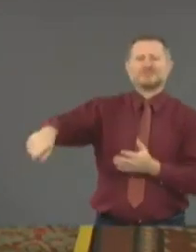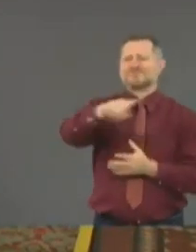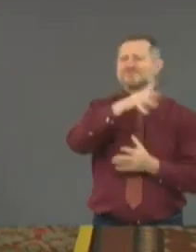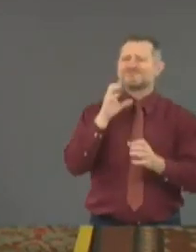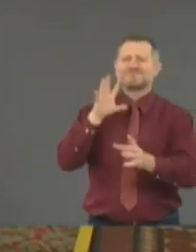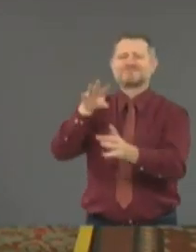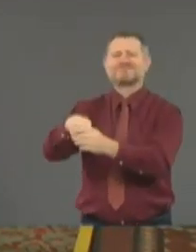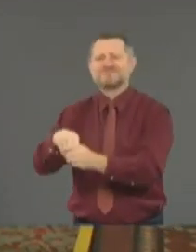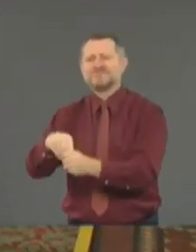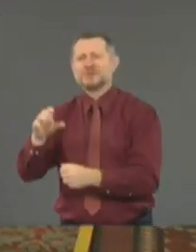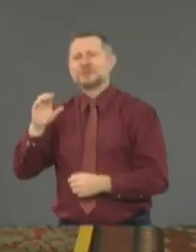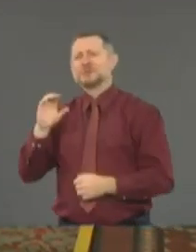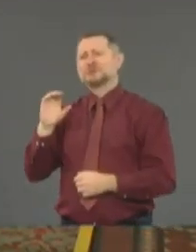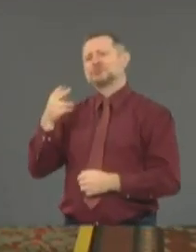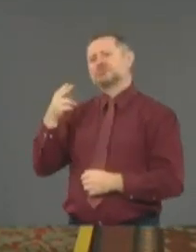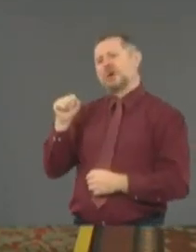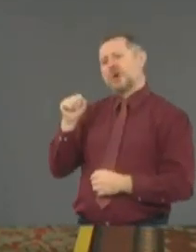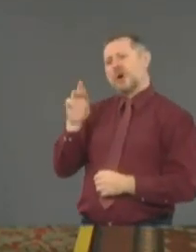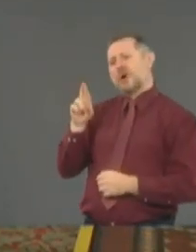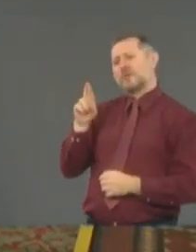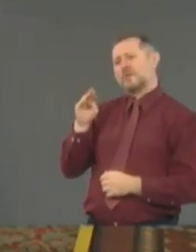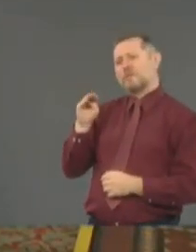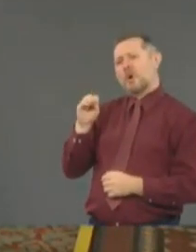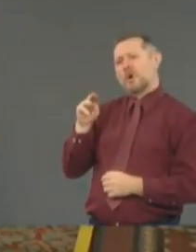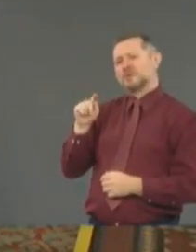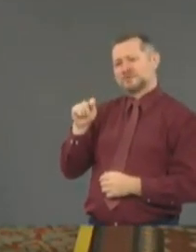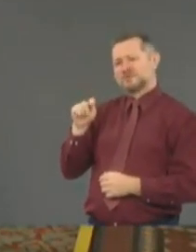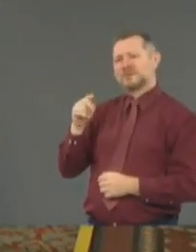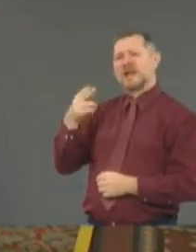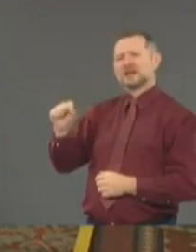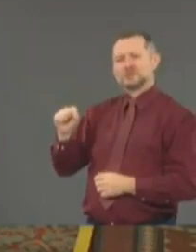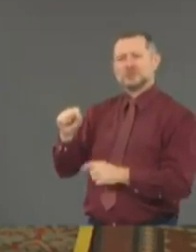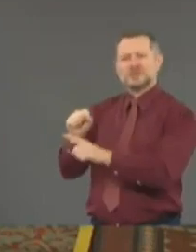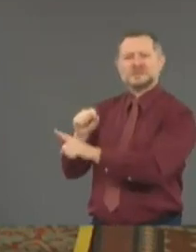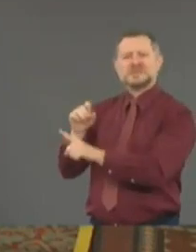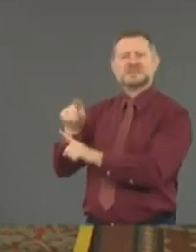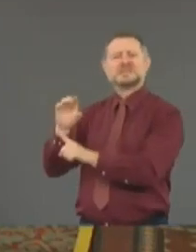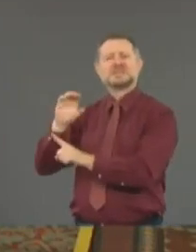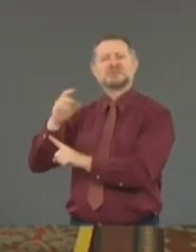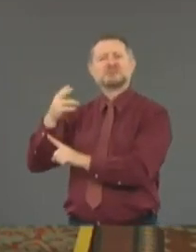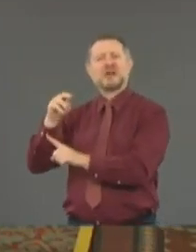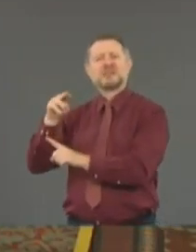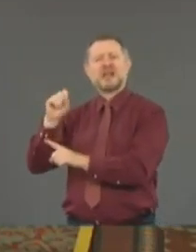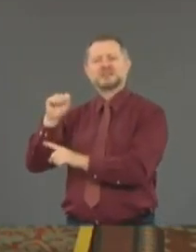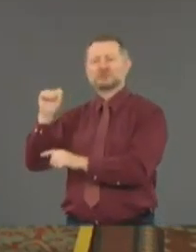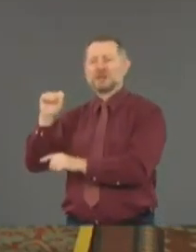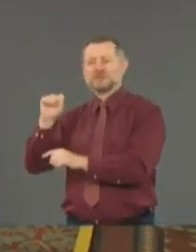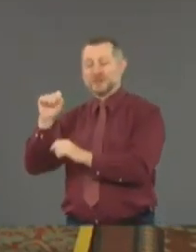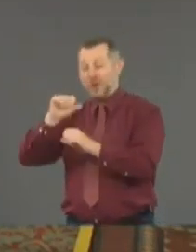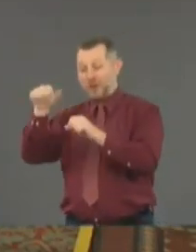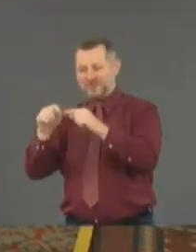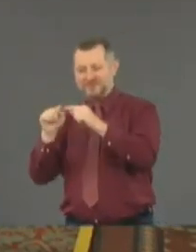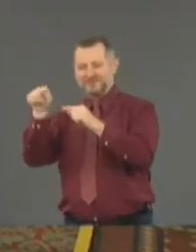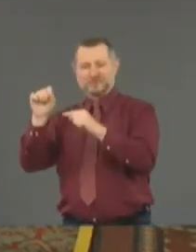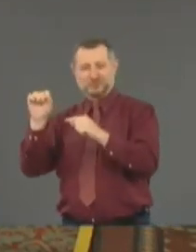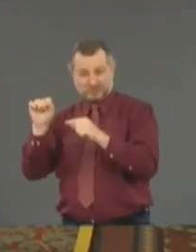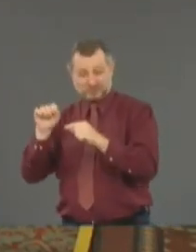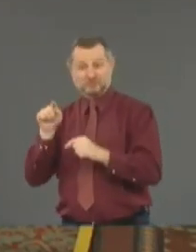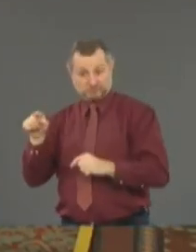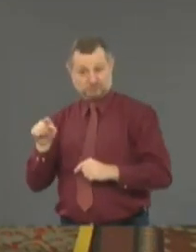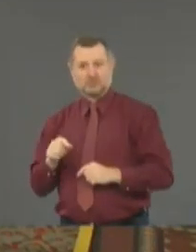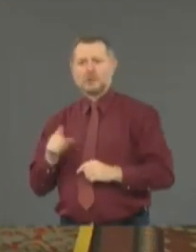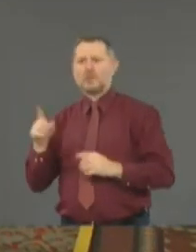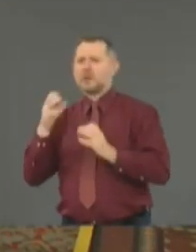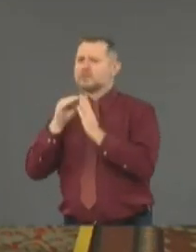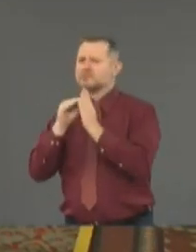Schenectady County, who is a part of a petition of 5,000 students that want in-person high school graduations with social